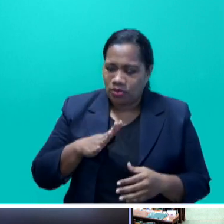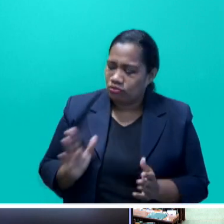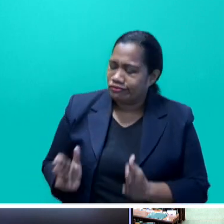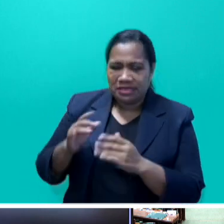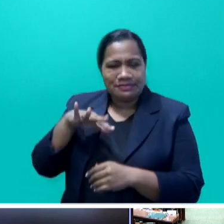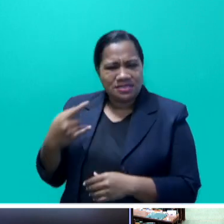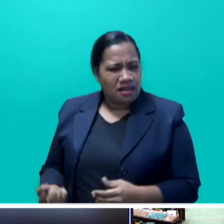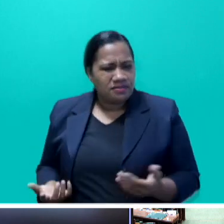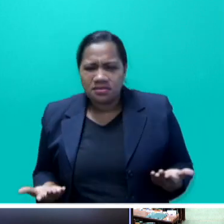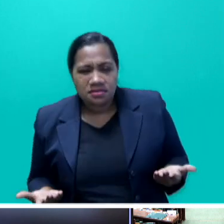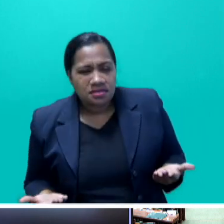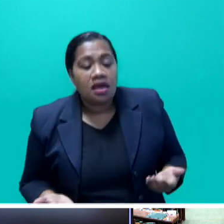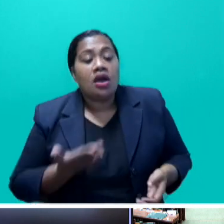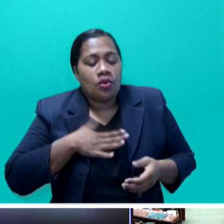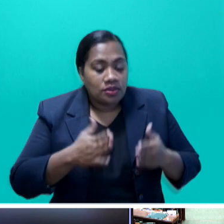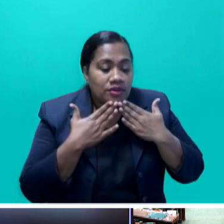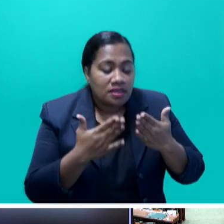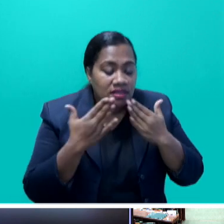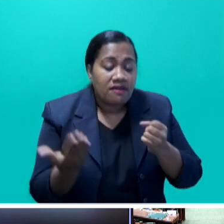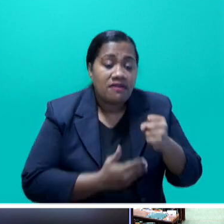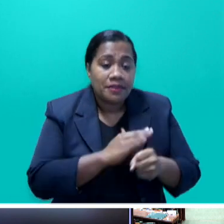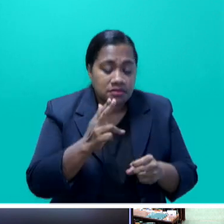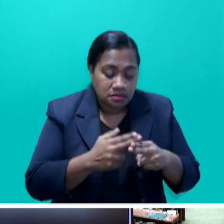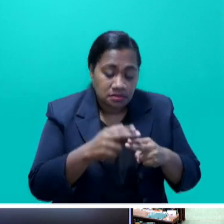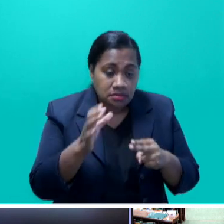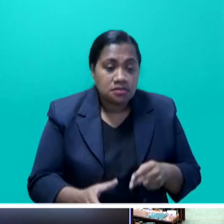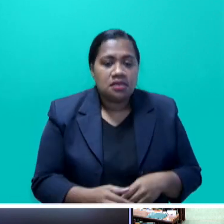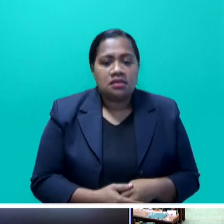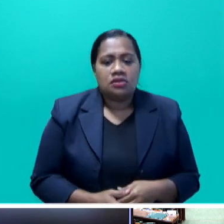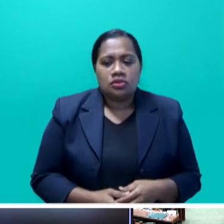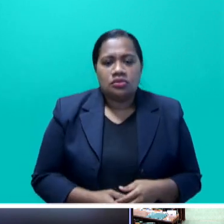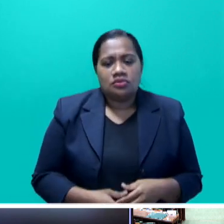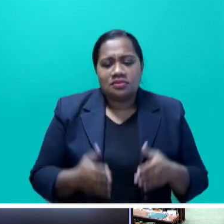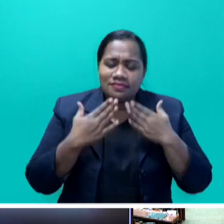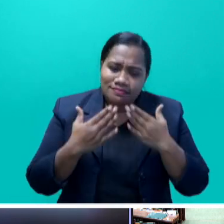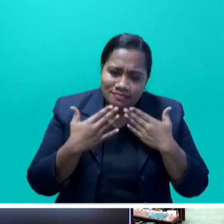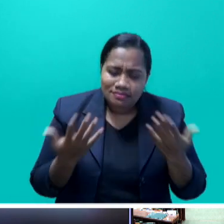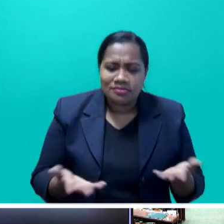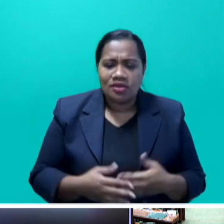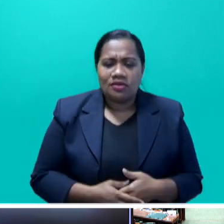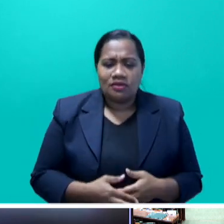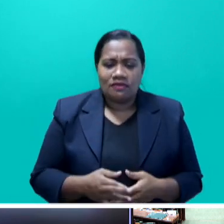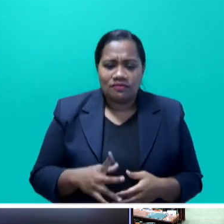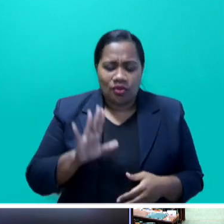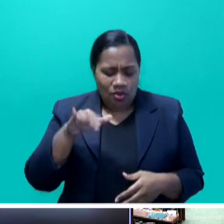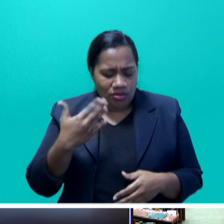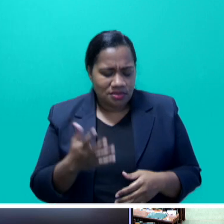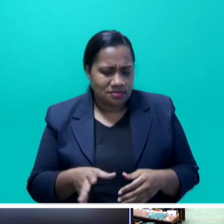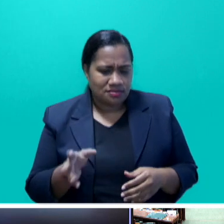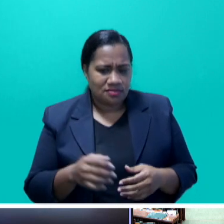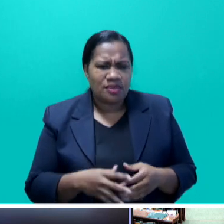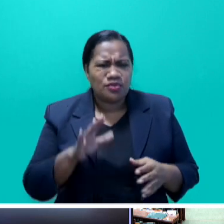choosing their livelihoods over the lies being told by these demigods. You will always find your government in your corner.